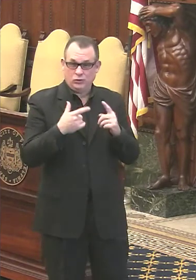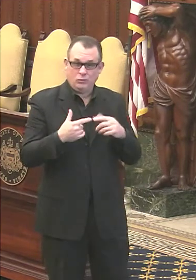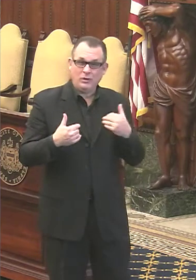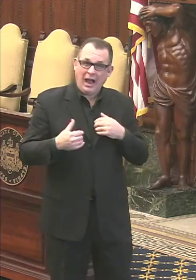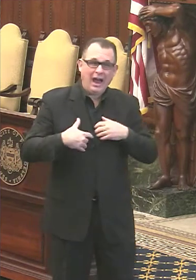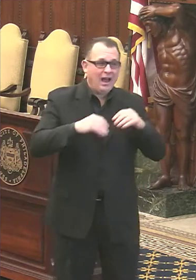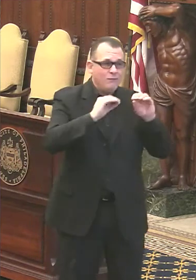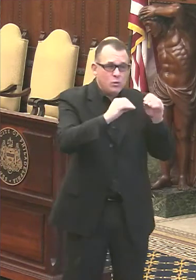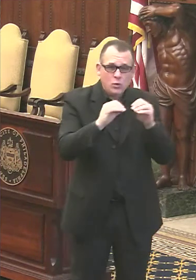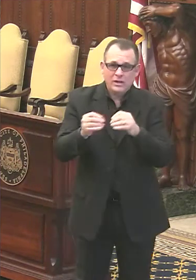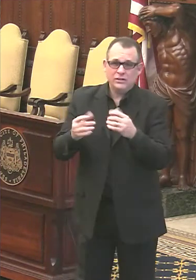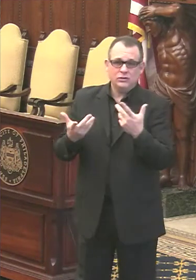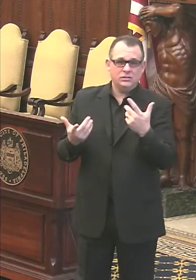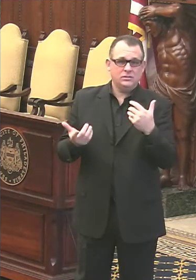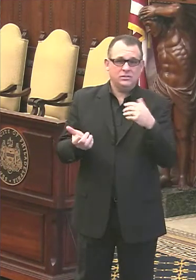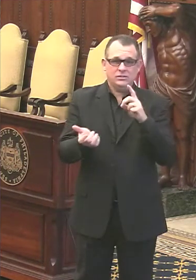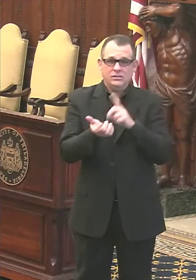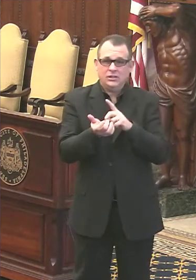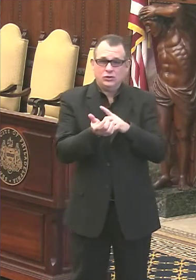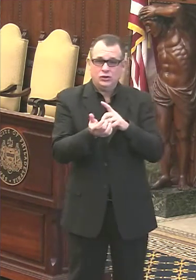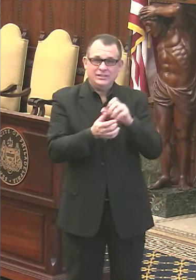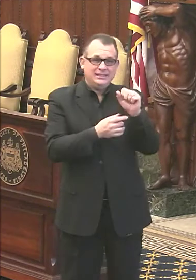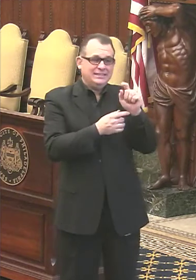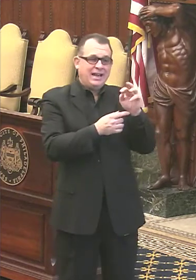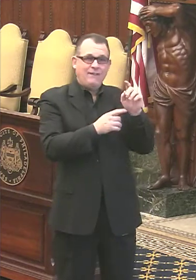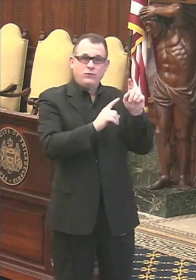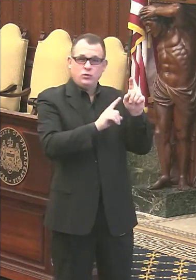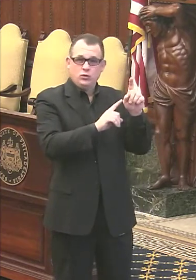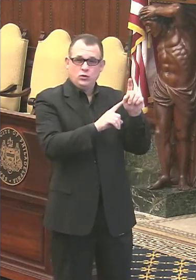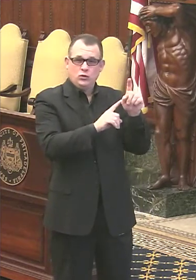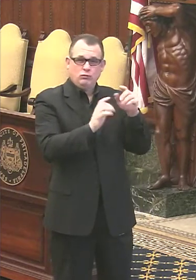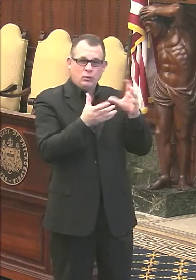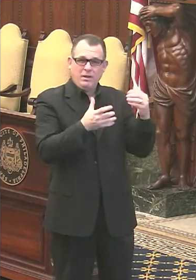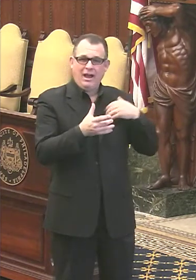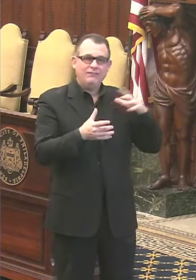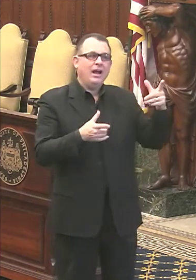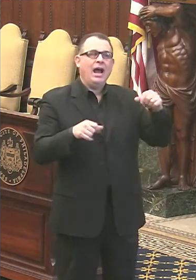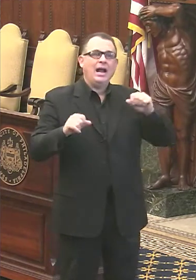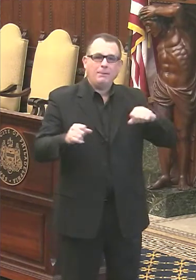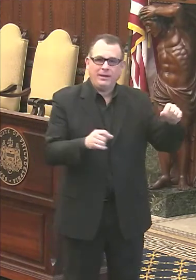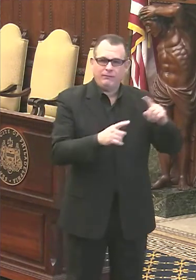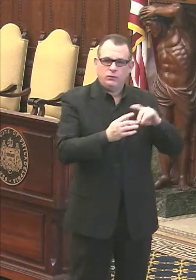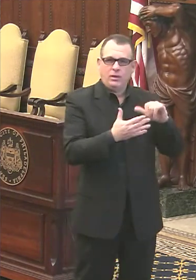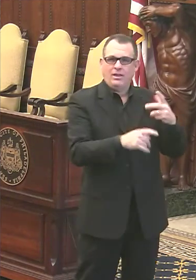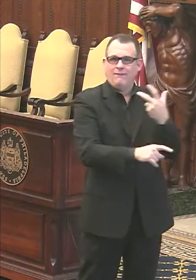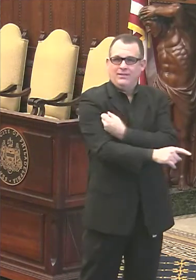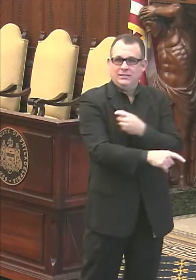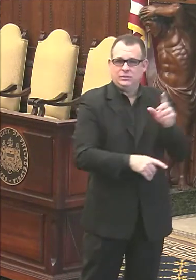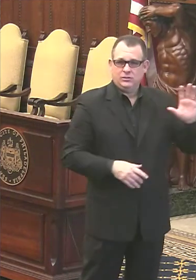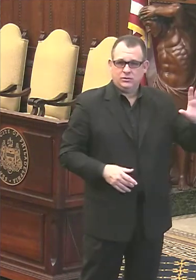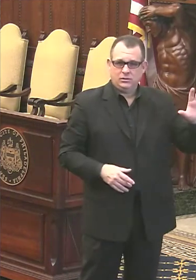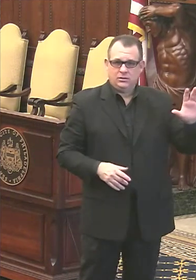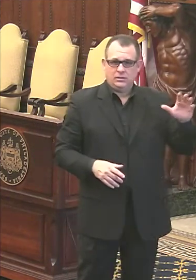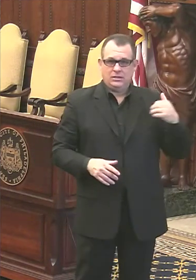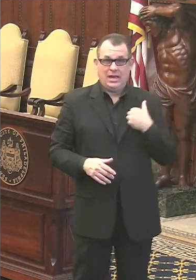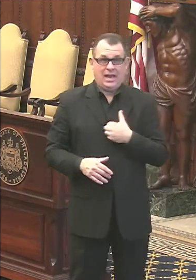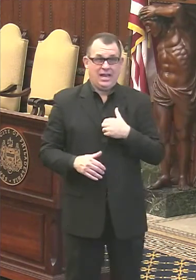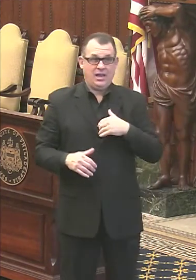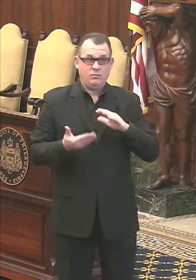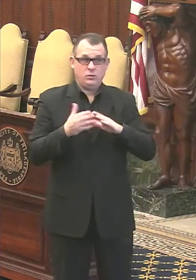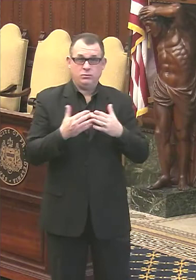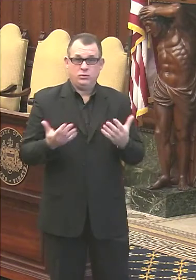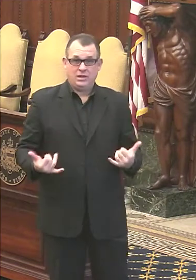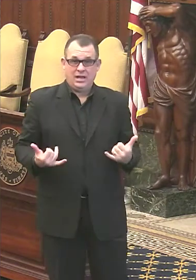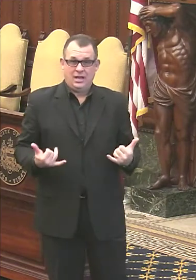like Dr. Stanford's group that have the capability of vaccinating. Our biggest limit right now is not vaccinating